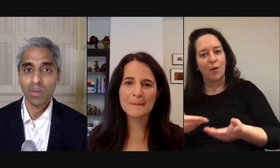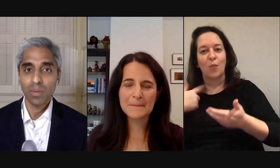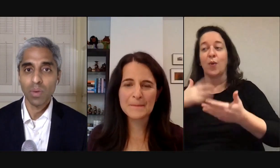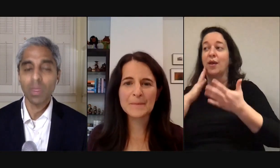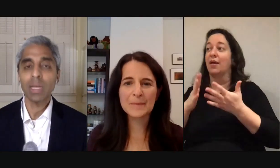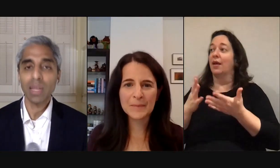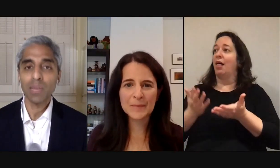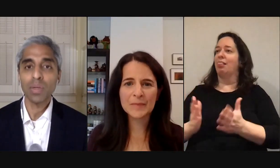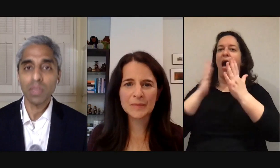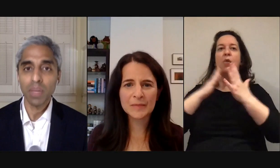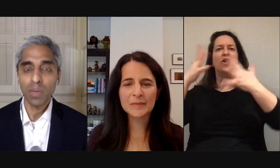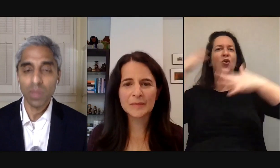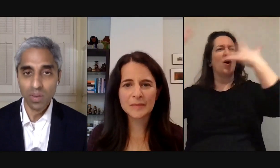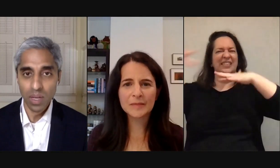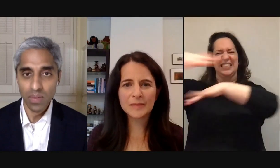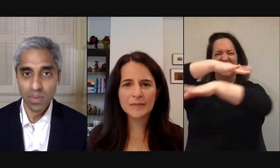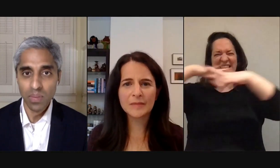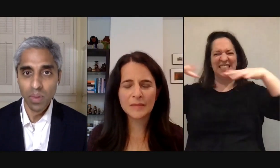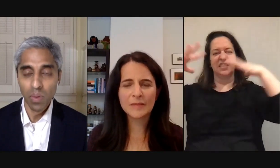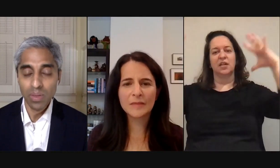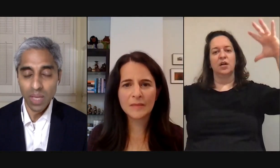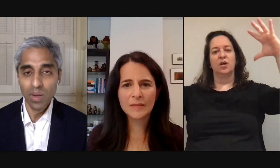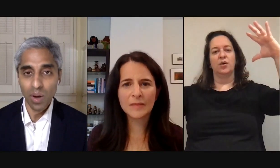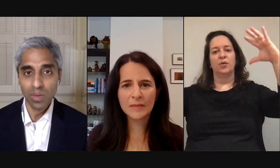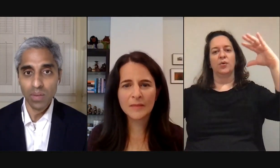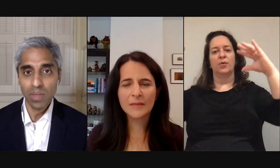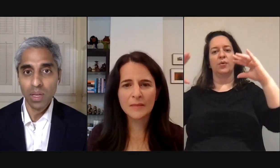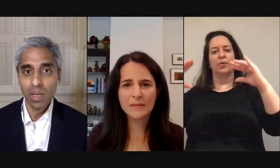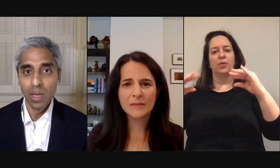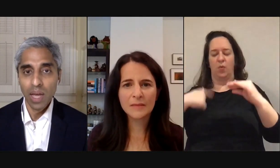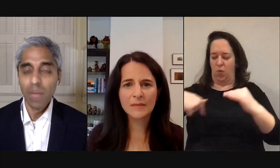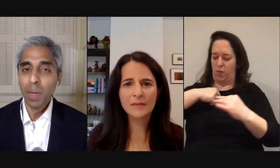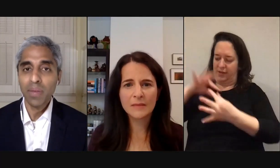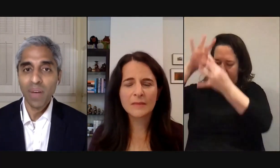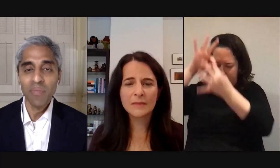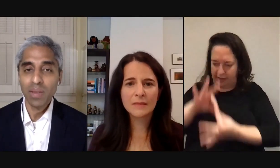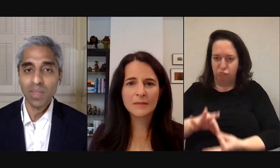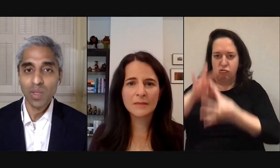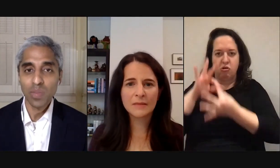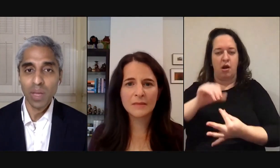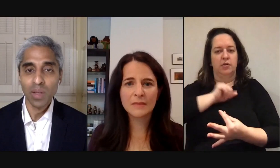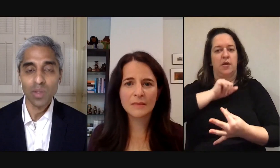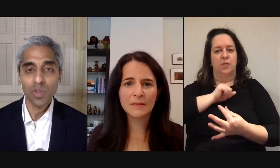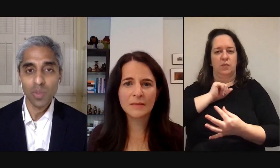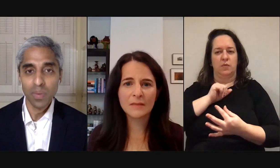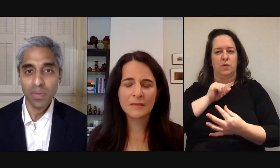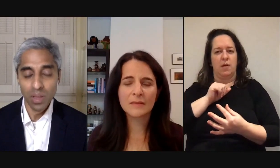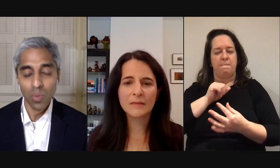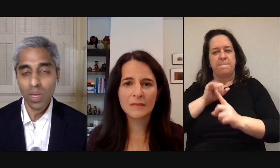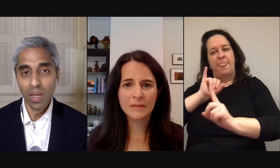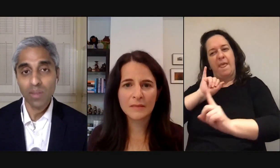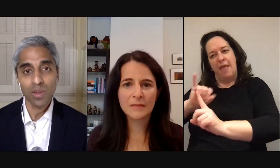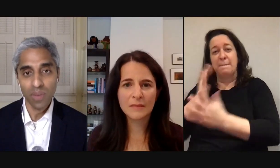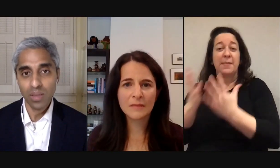where we connect more deeply with ourselves where we center ourselves and that might be five minutes that you spend on your stoop